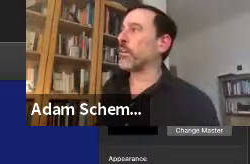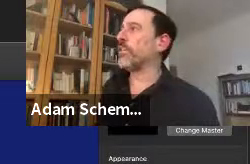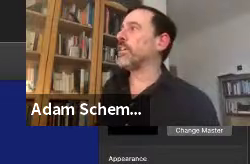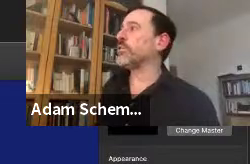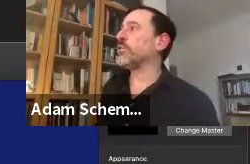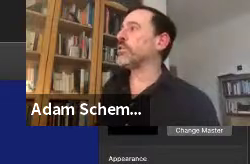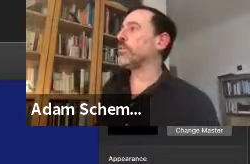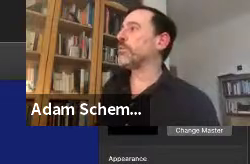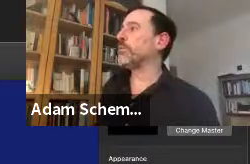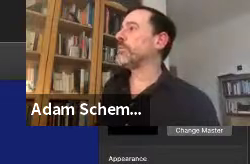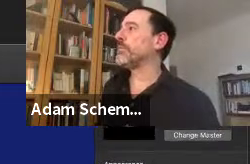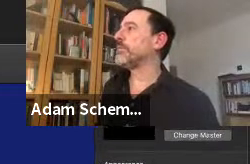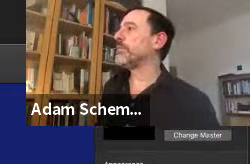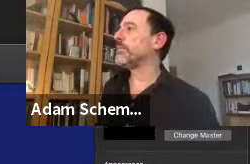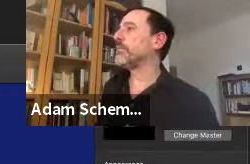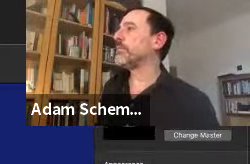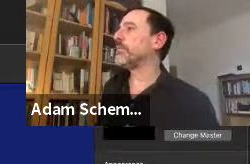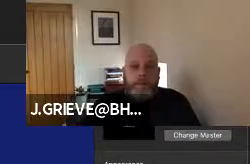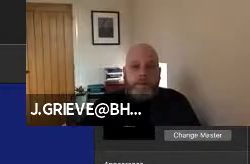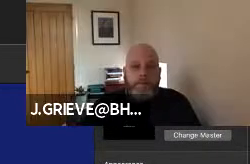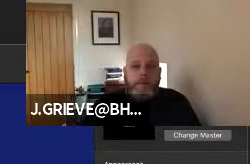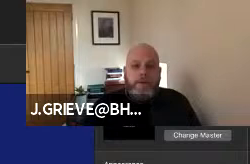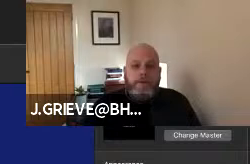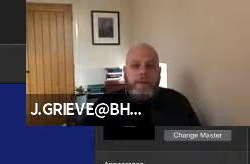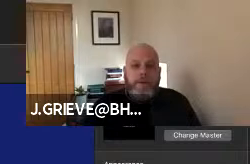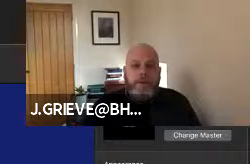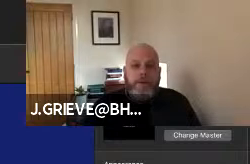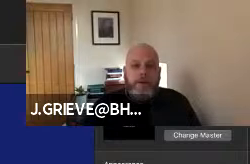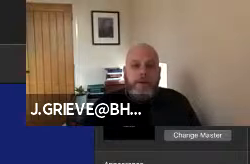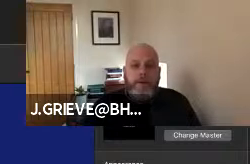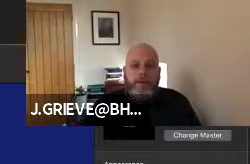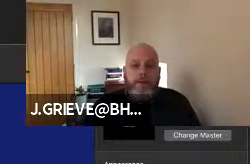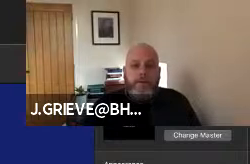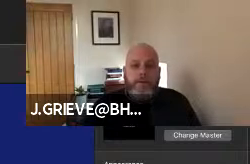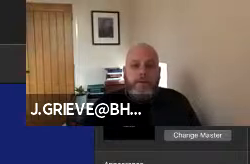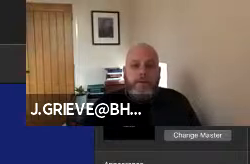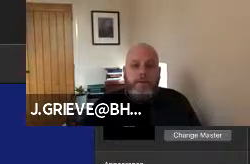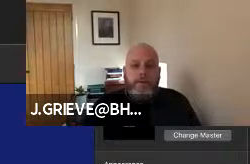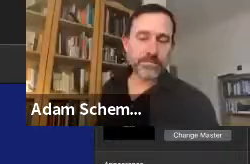interpreter on the youtube yep okay let me figure that out